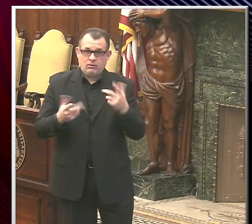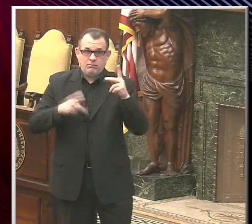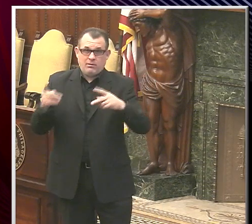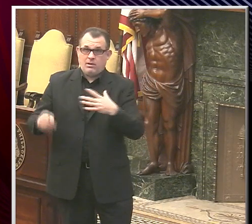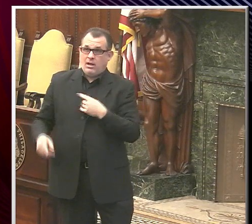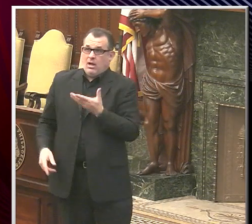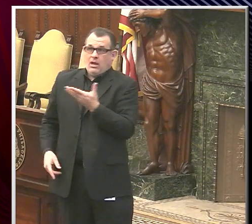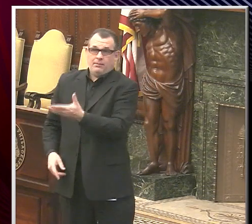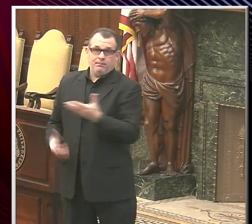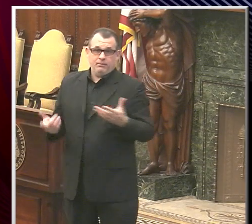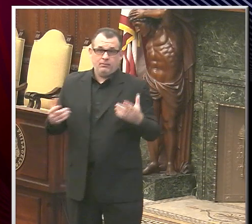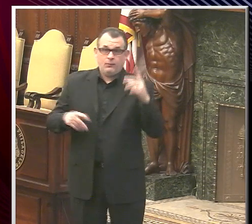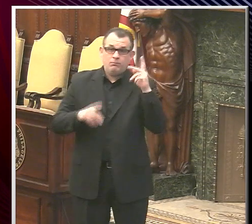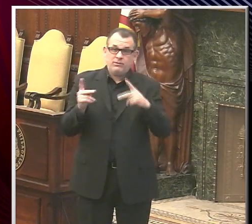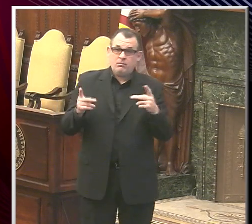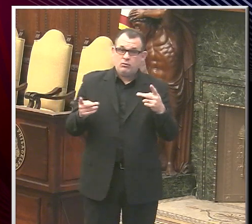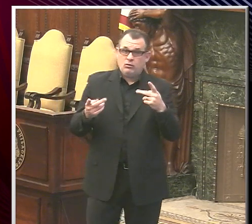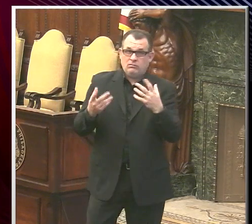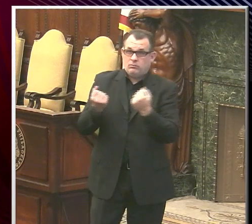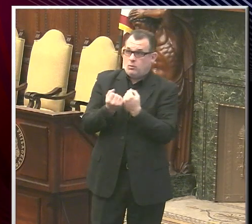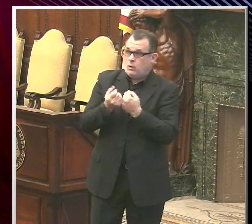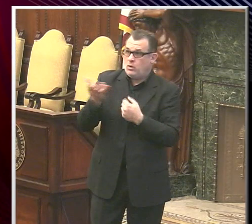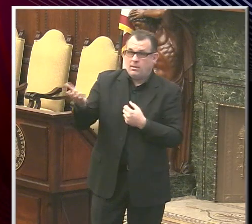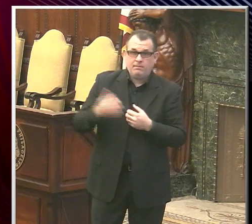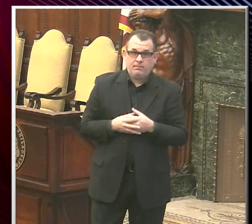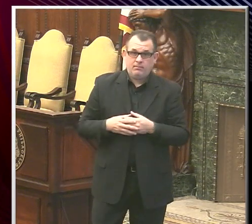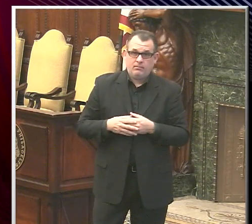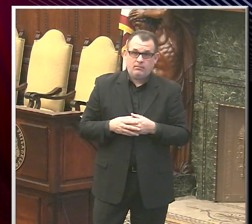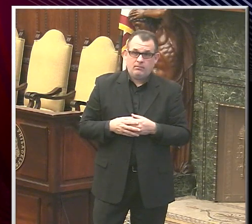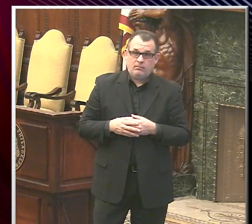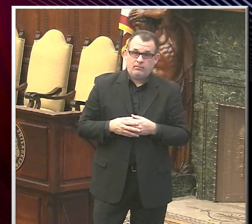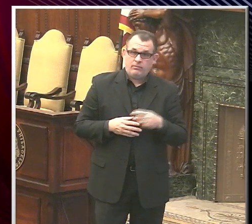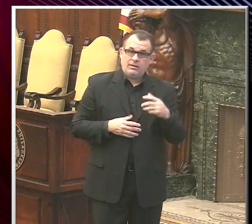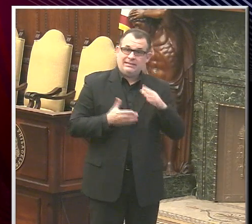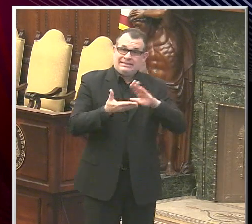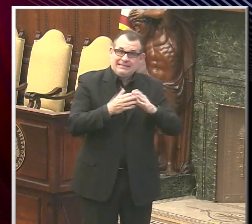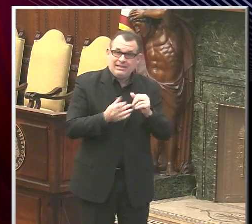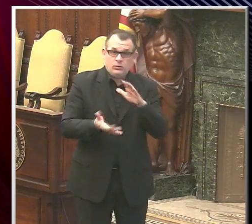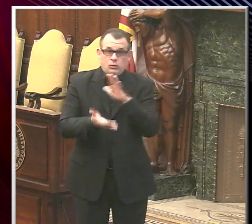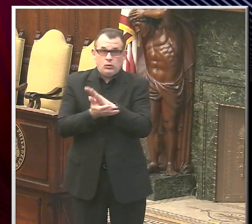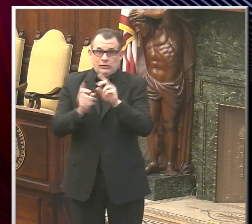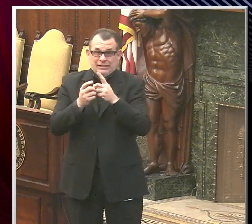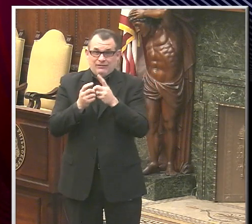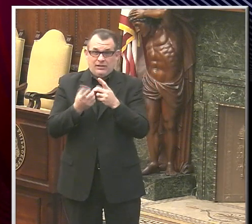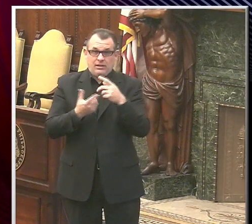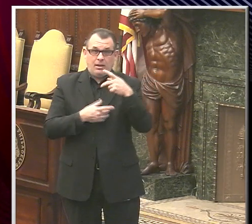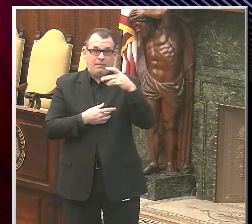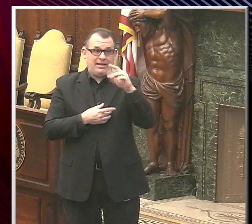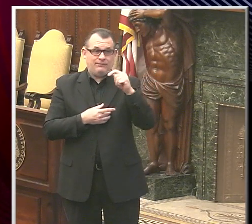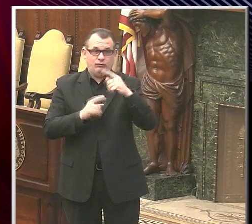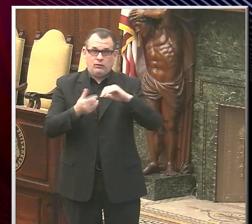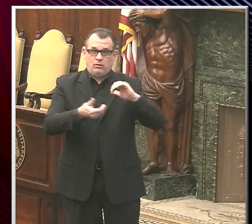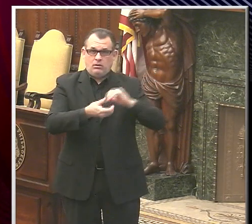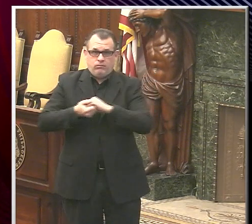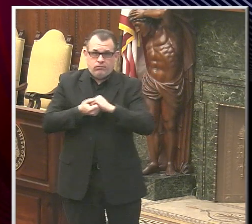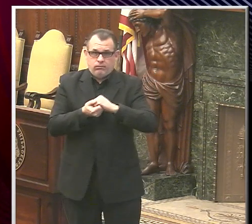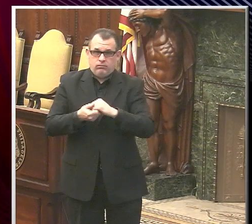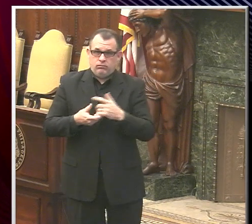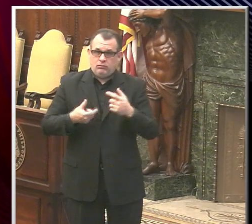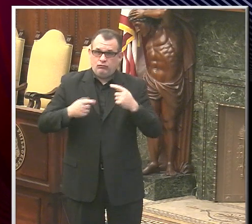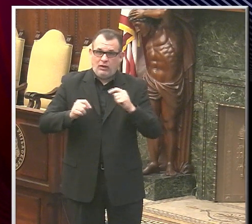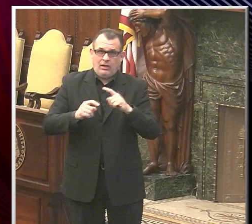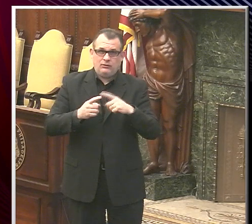So we're, we're, we're, we're trying to be friends and, uh, and deal with everybody on an equal basis. Uh, there's no reason to create